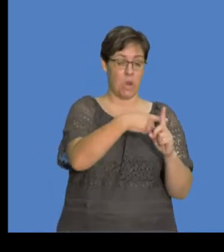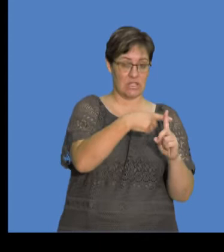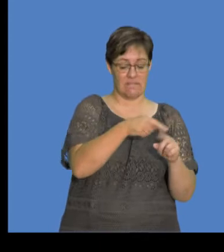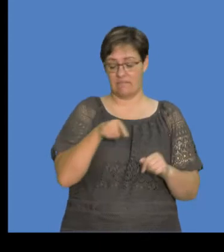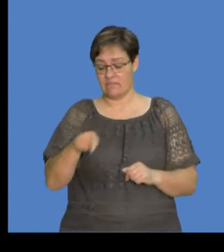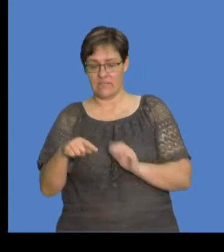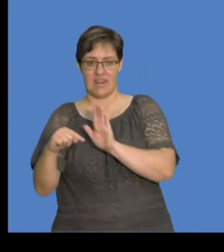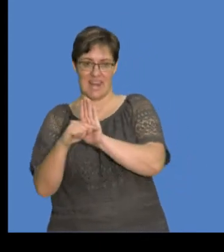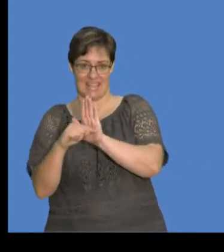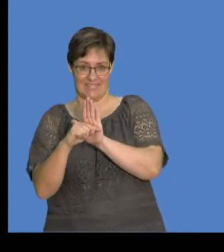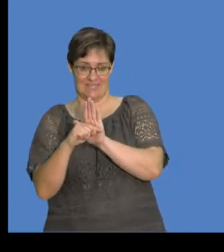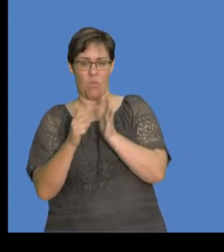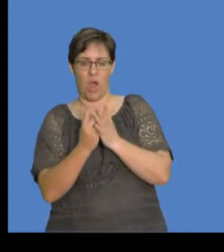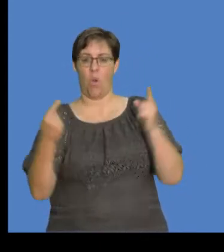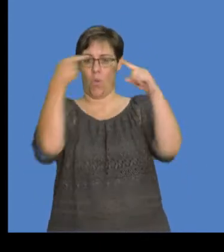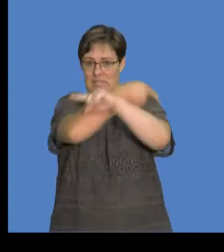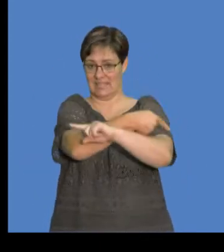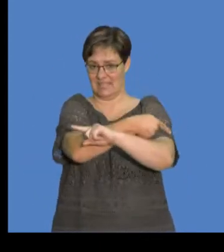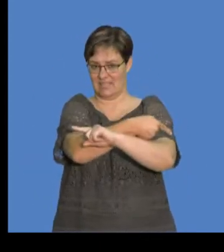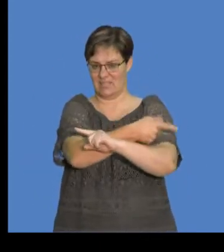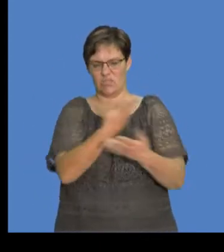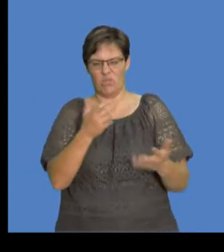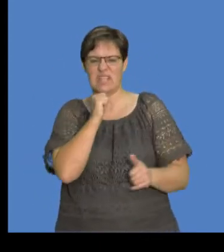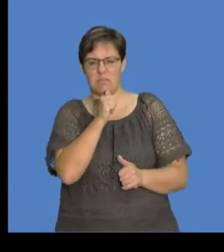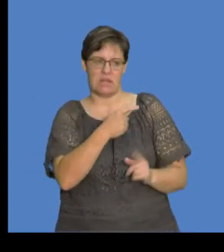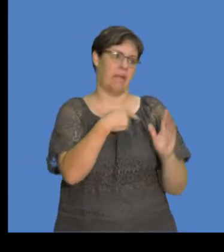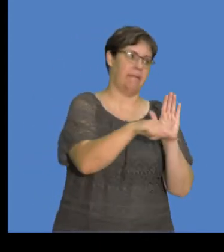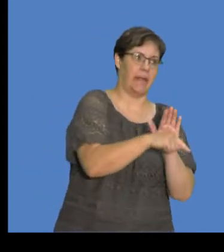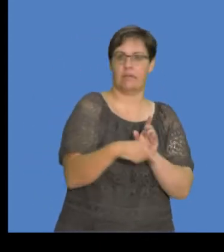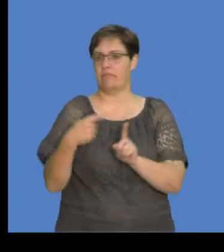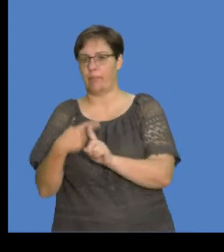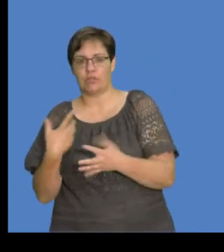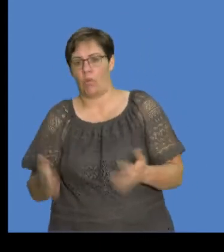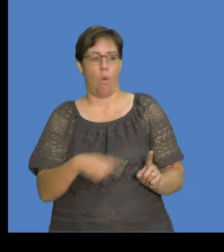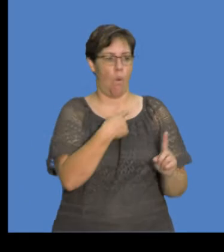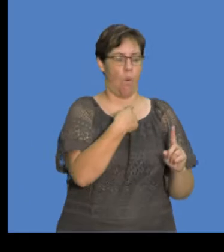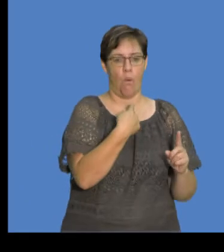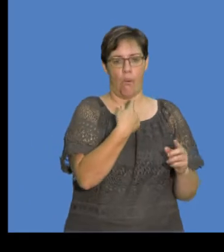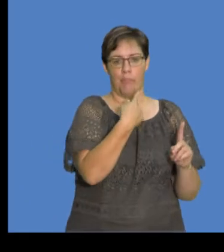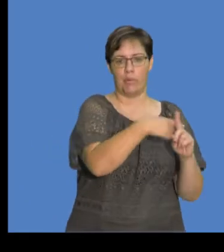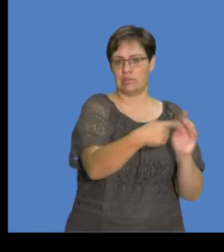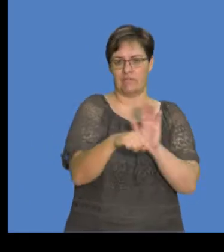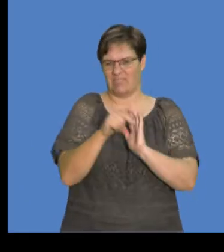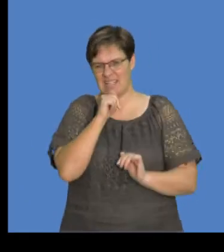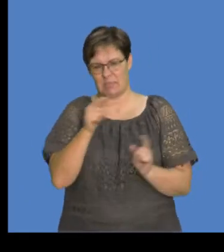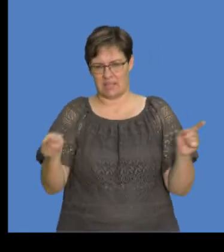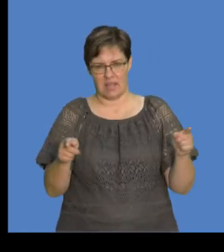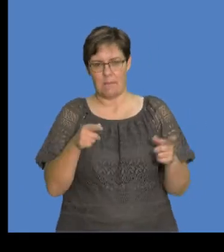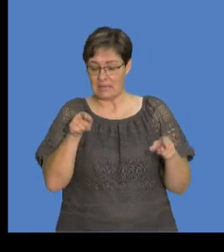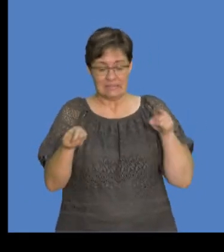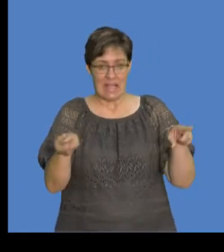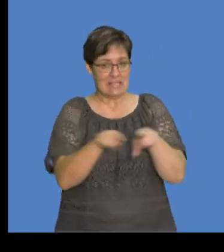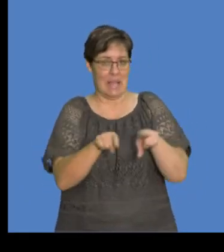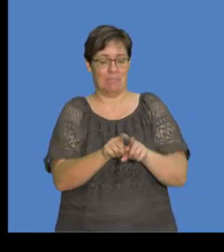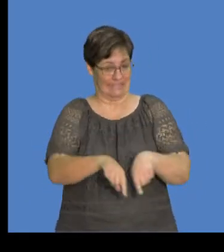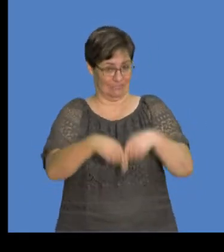and the other one is negative. So whichever comes first, it doesn't matter in terms of the order, but there are unlike